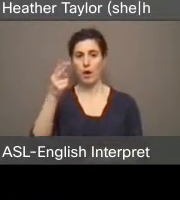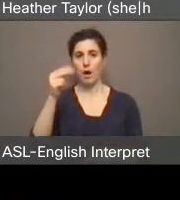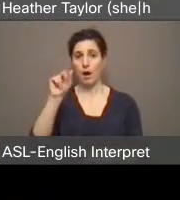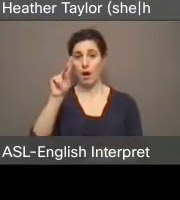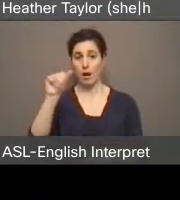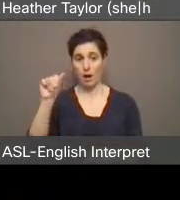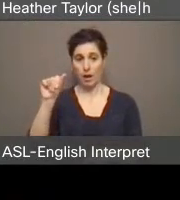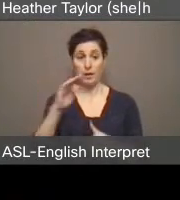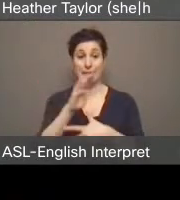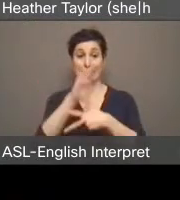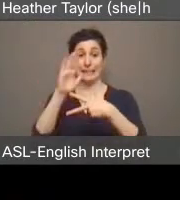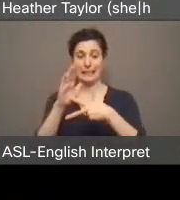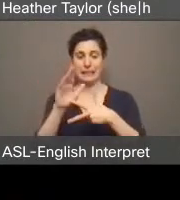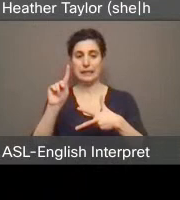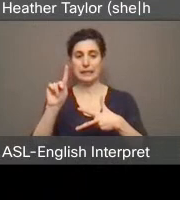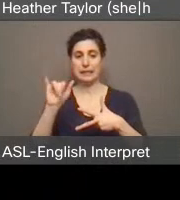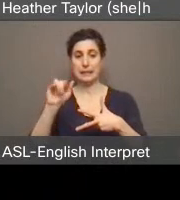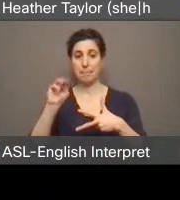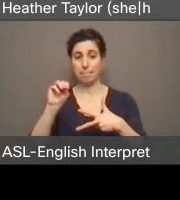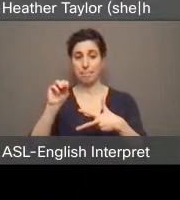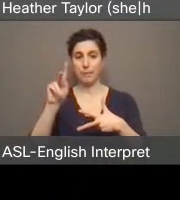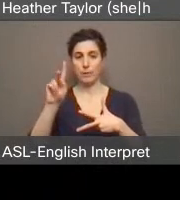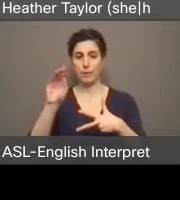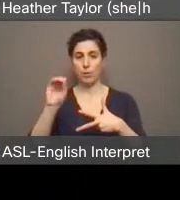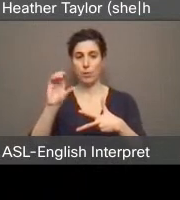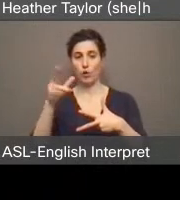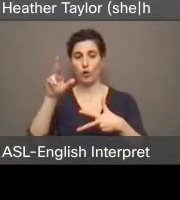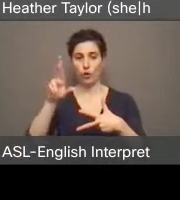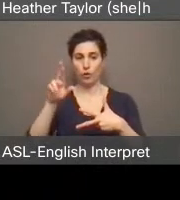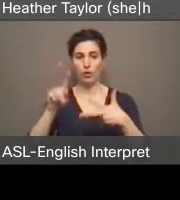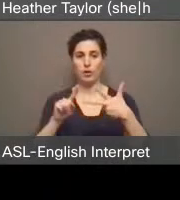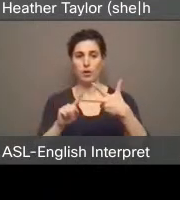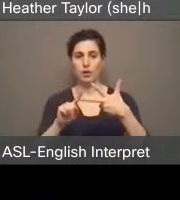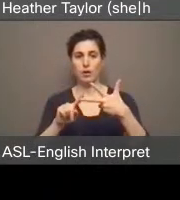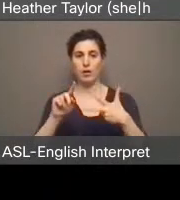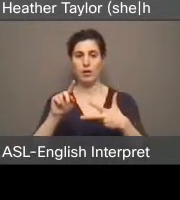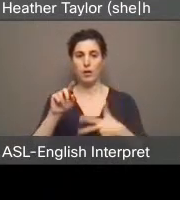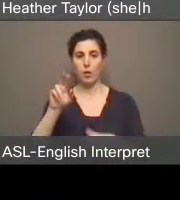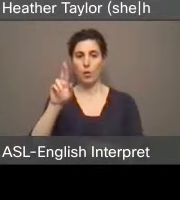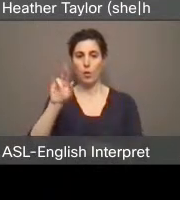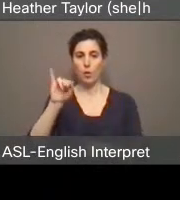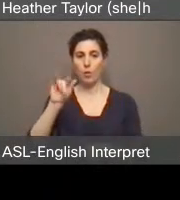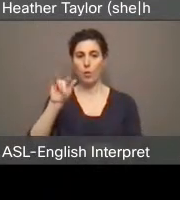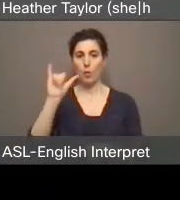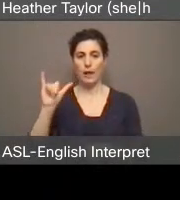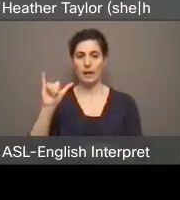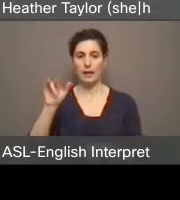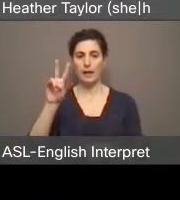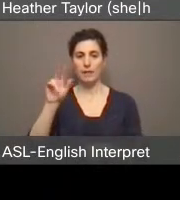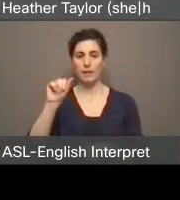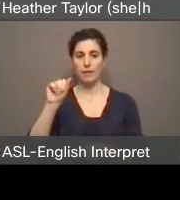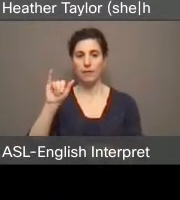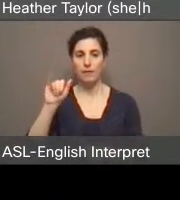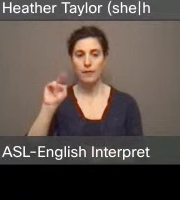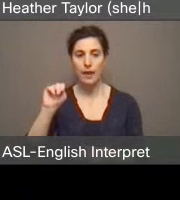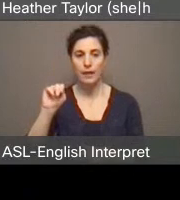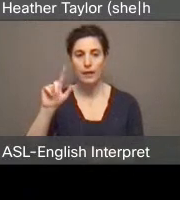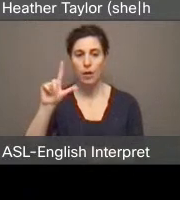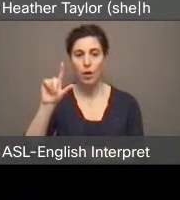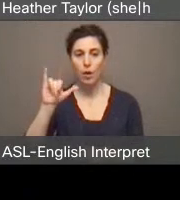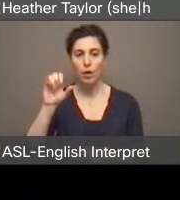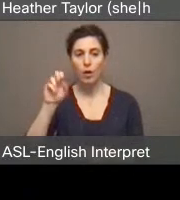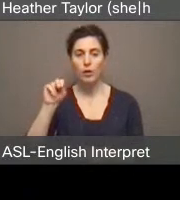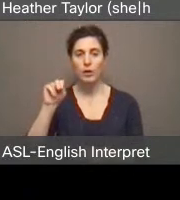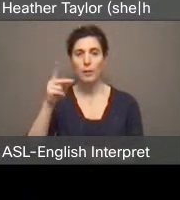after that, Riley Vanyanpa. Why don't we start with Vincent Pouhaka. Mr. Chair to interrupt. Vanessa